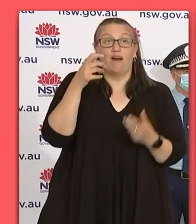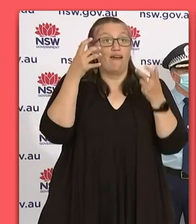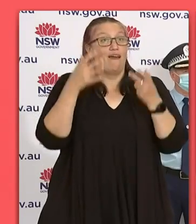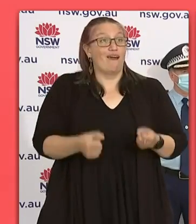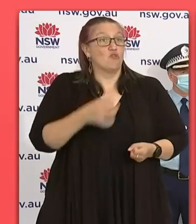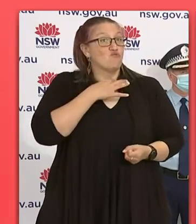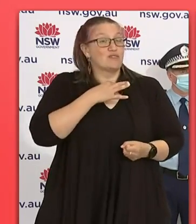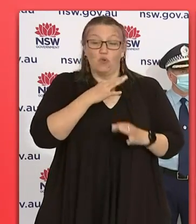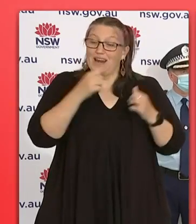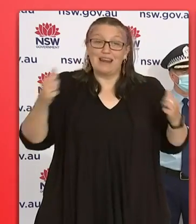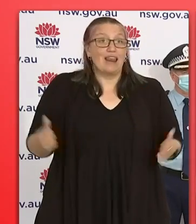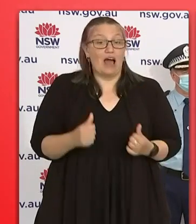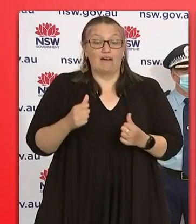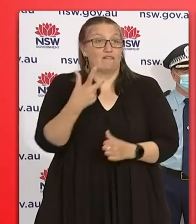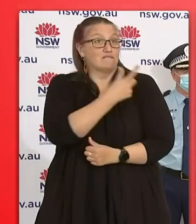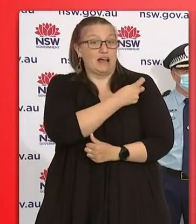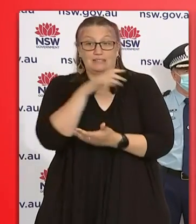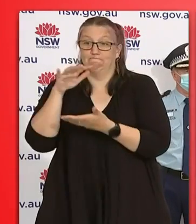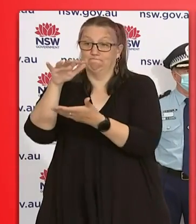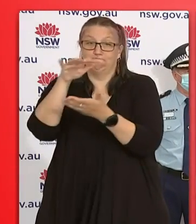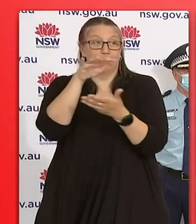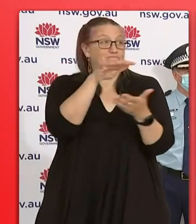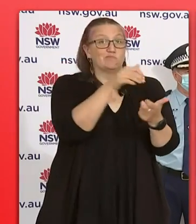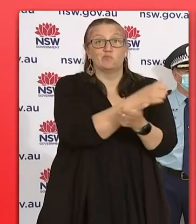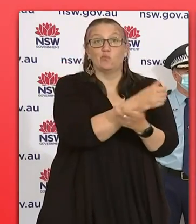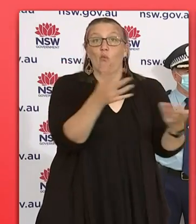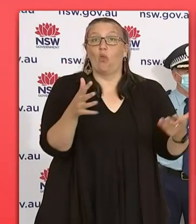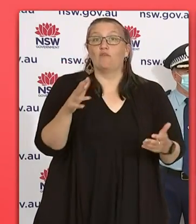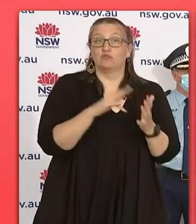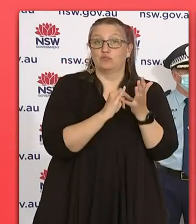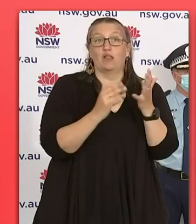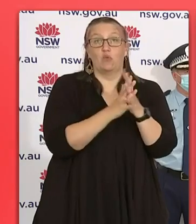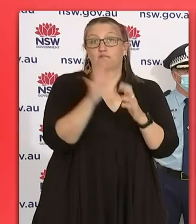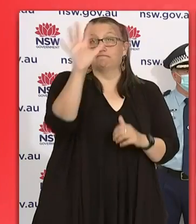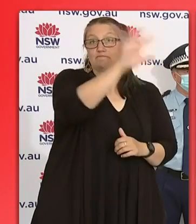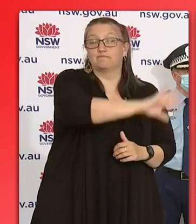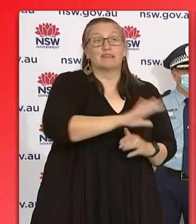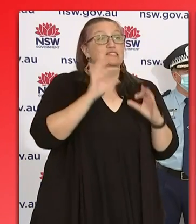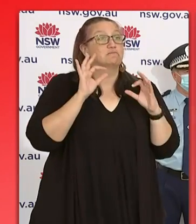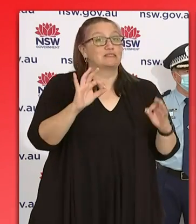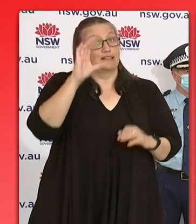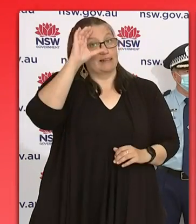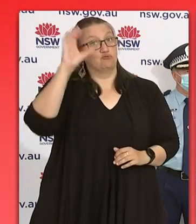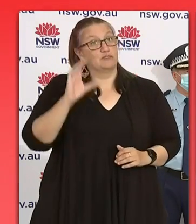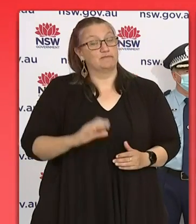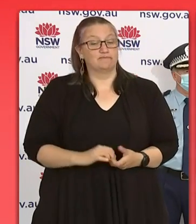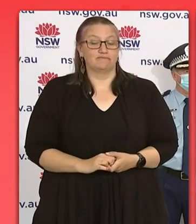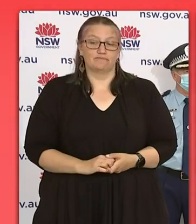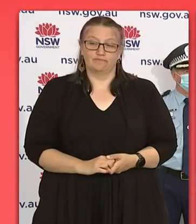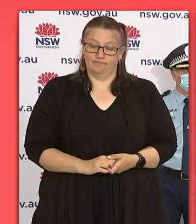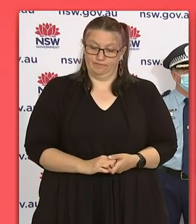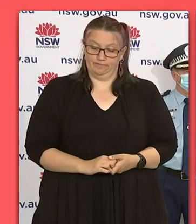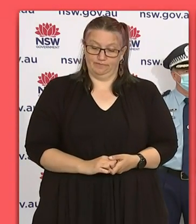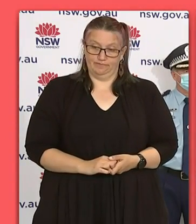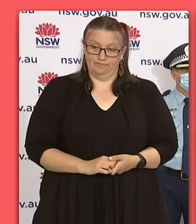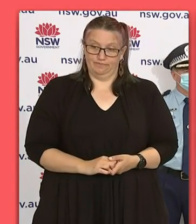In other states, I've spoken to the health ministers there, they have had the same issues, so I think it's not a case of